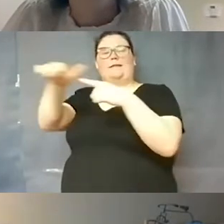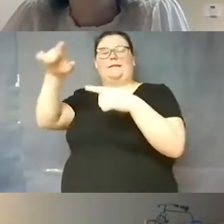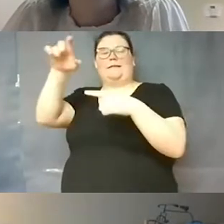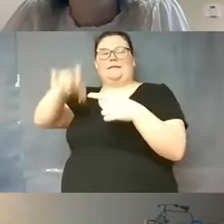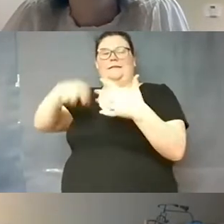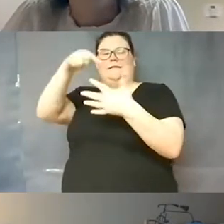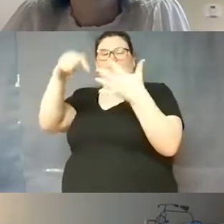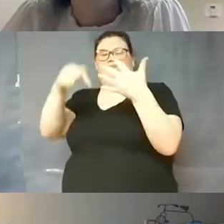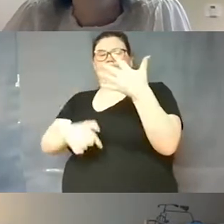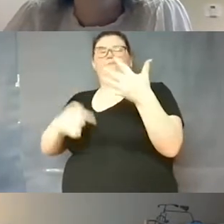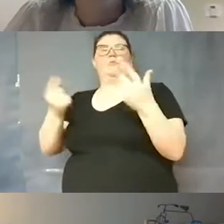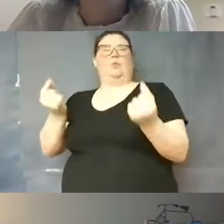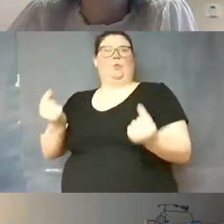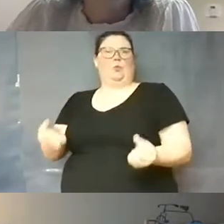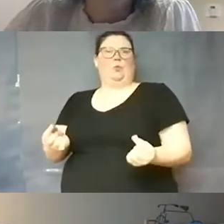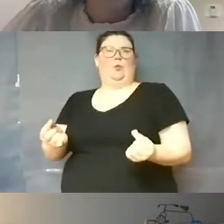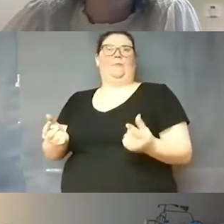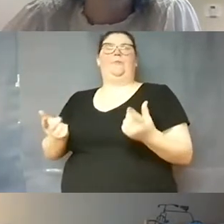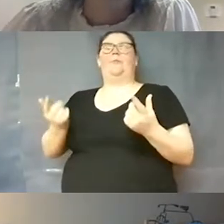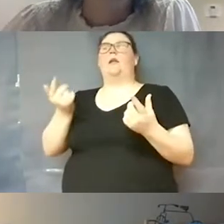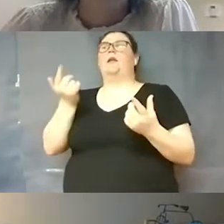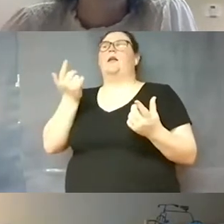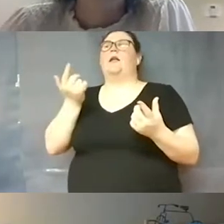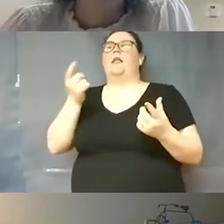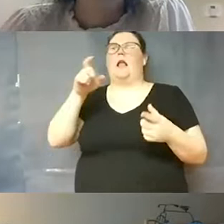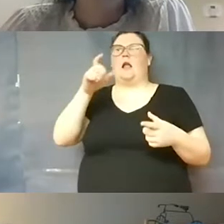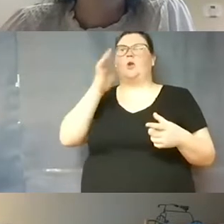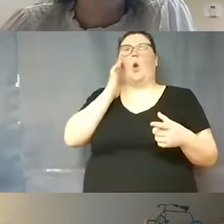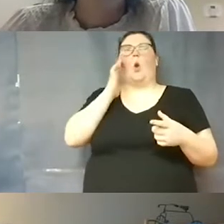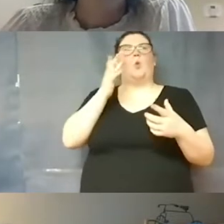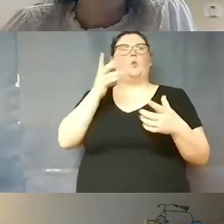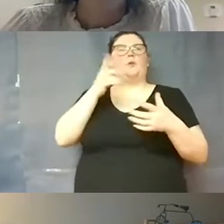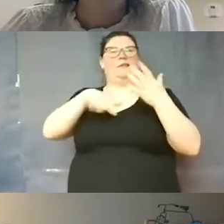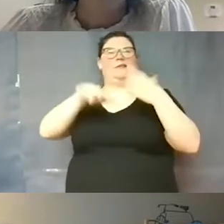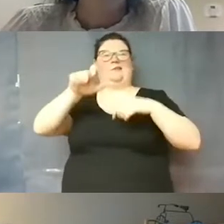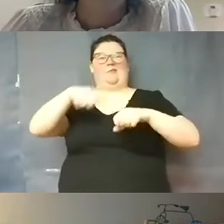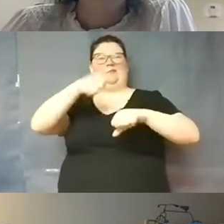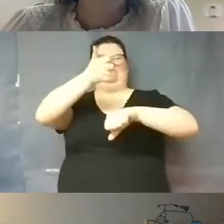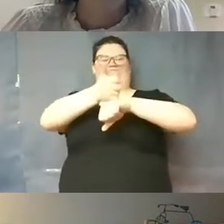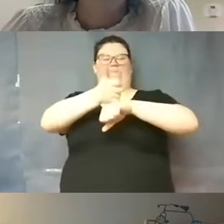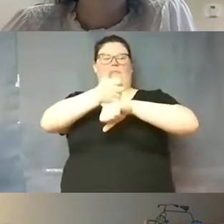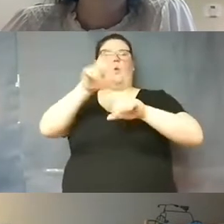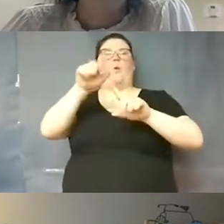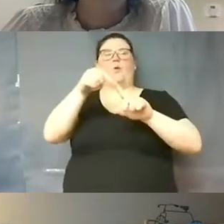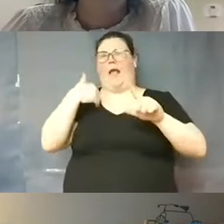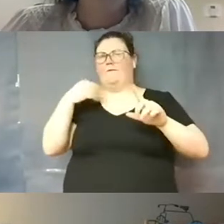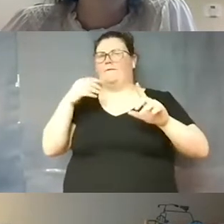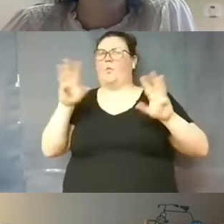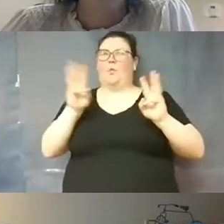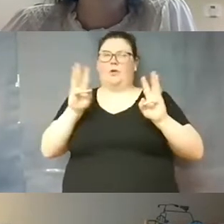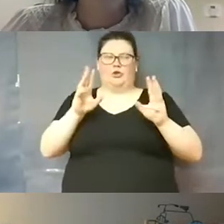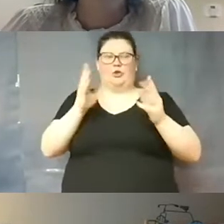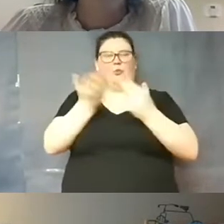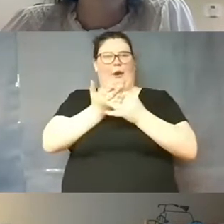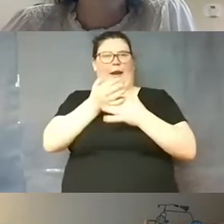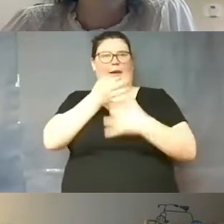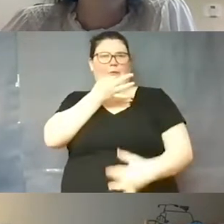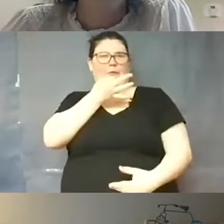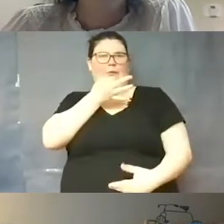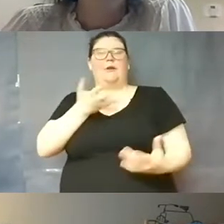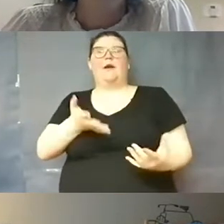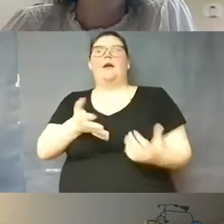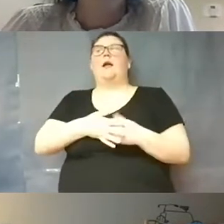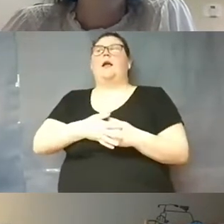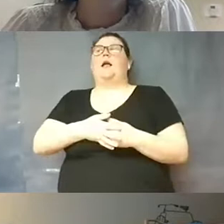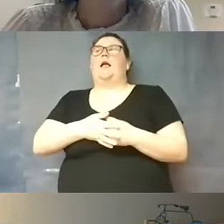um know what needs to be um put in place when you have winter break coming up um because like i said